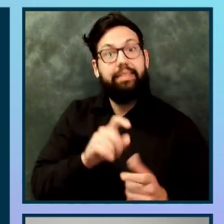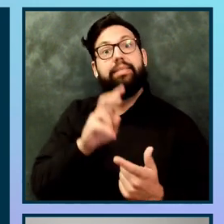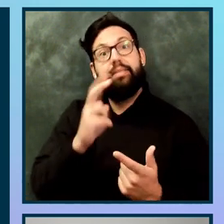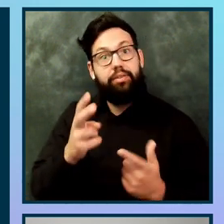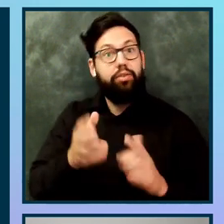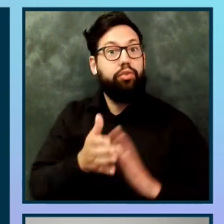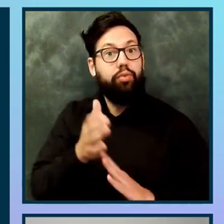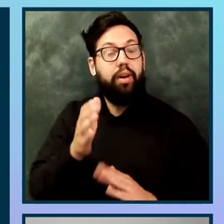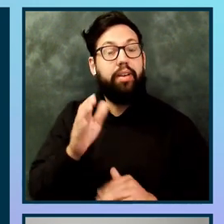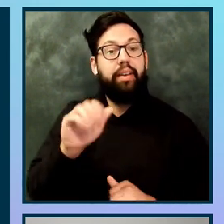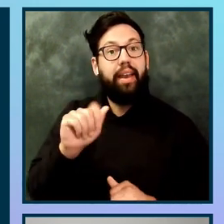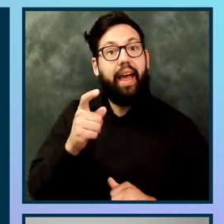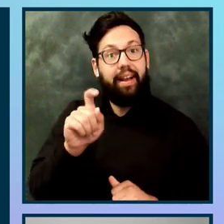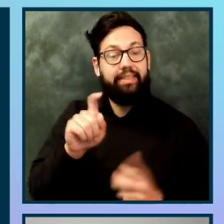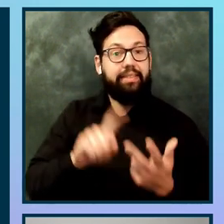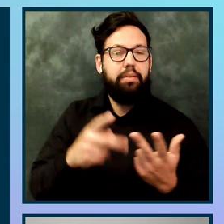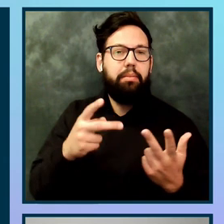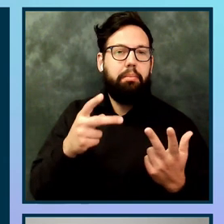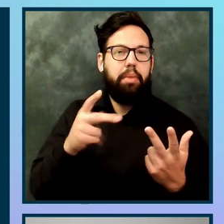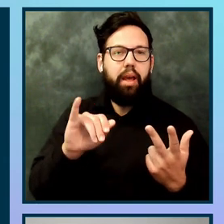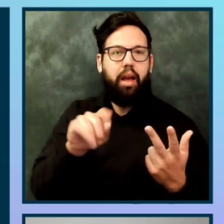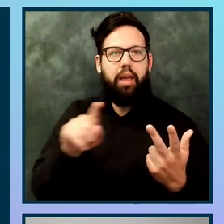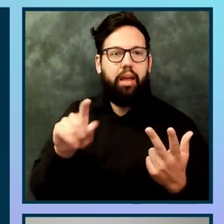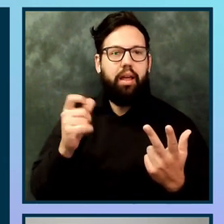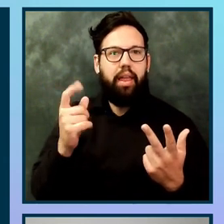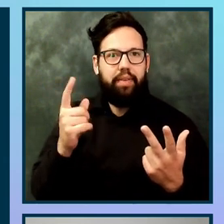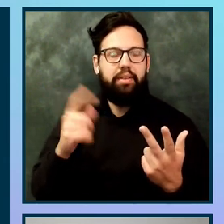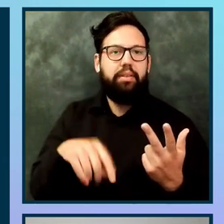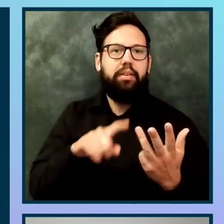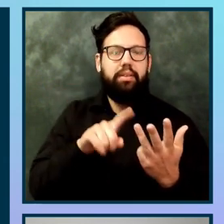PA11y, and one to write Lighthouse. I say five is four.